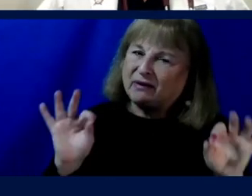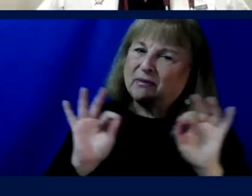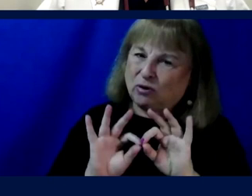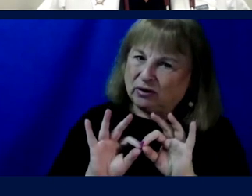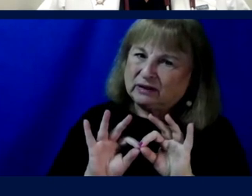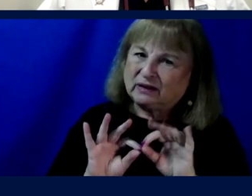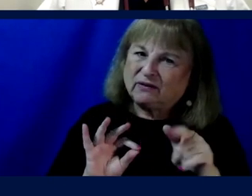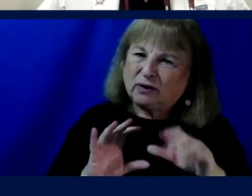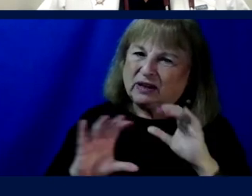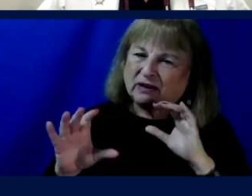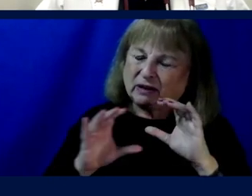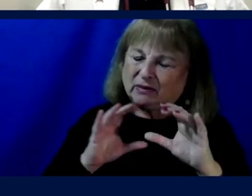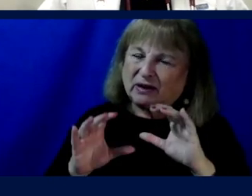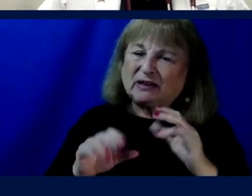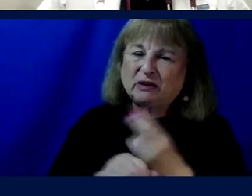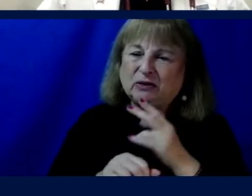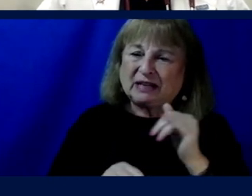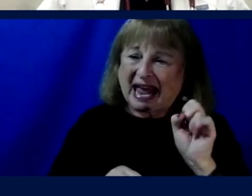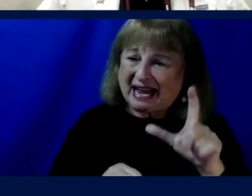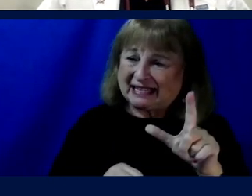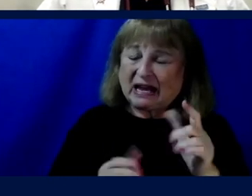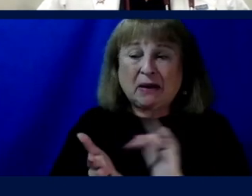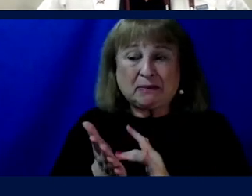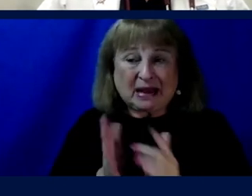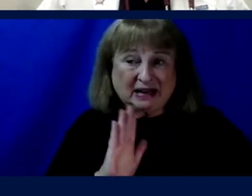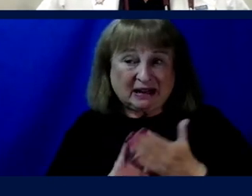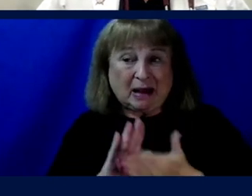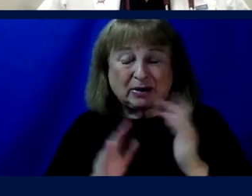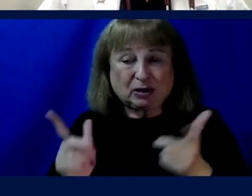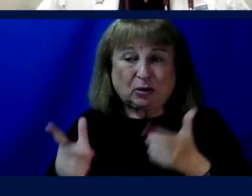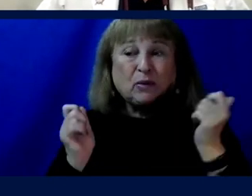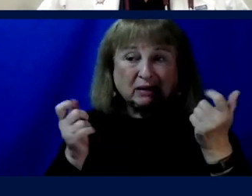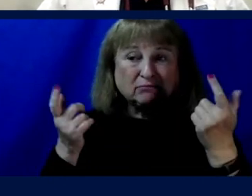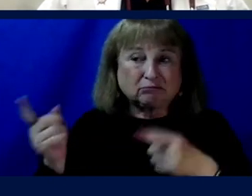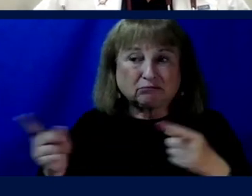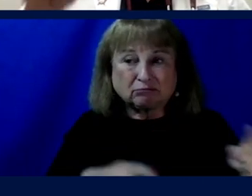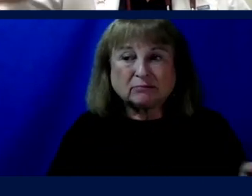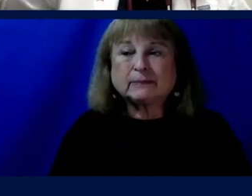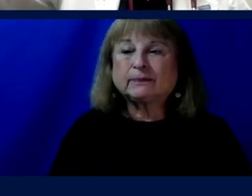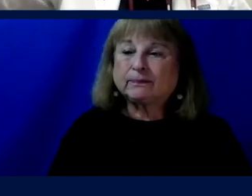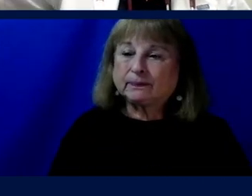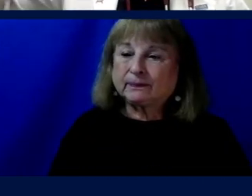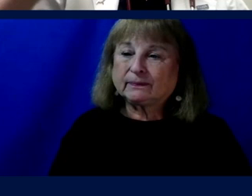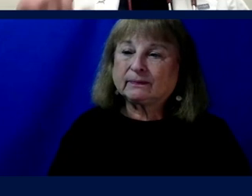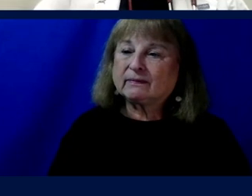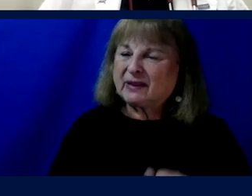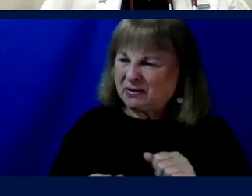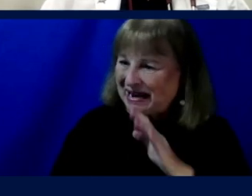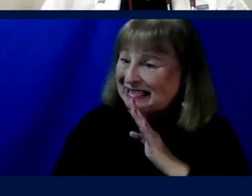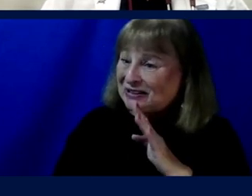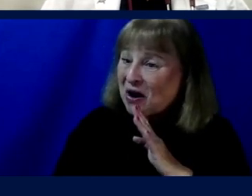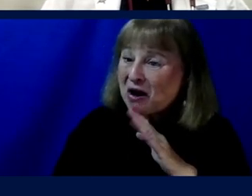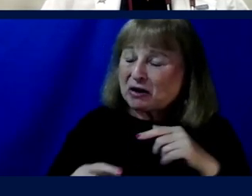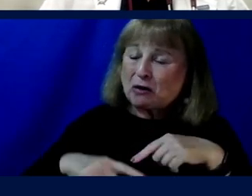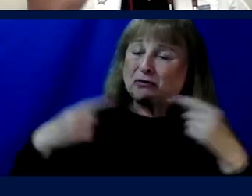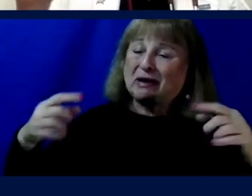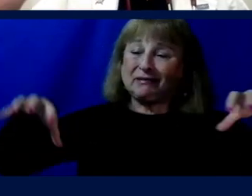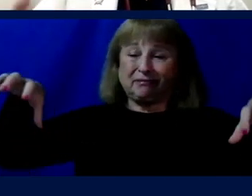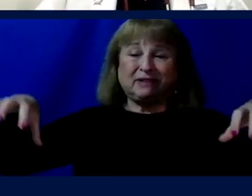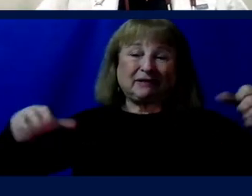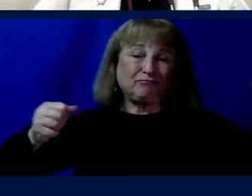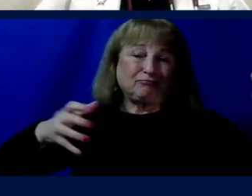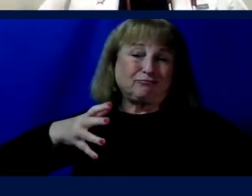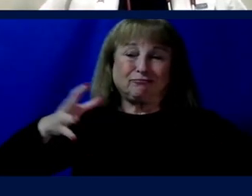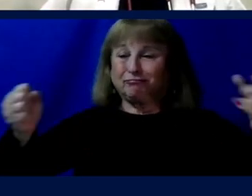As you're communicating by ASL, medical operations very quickly realized it's a great form of communication. You can talk across a cabin environment.